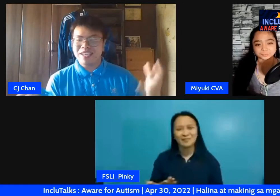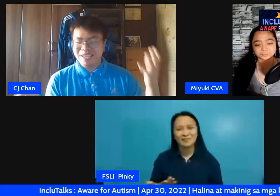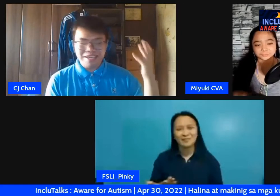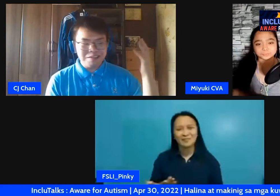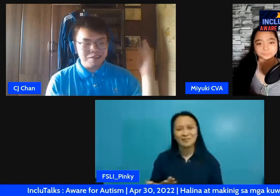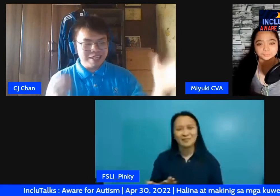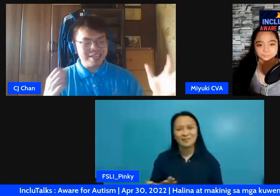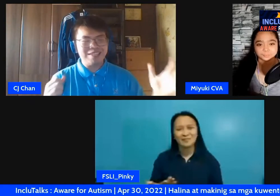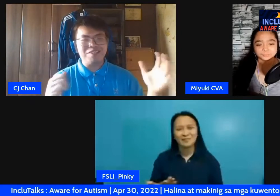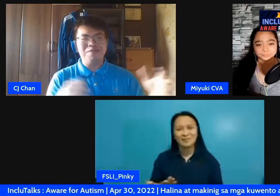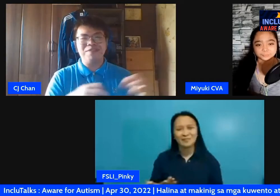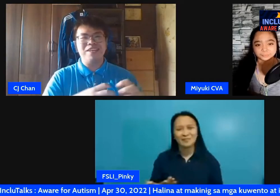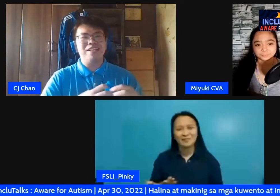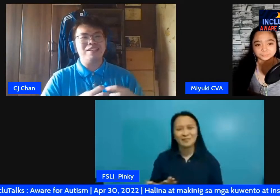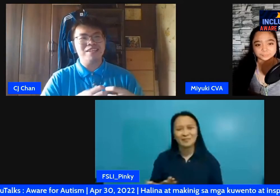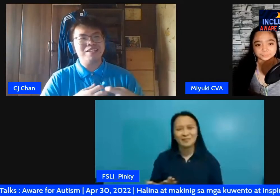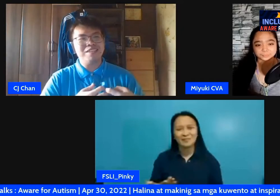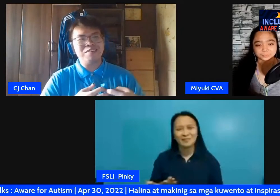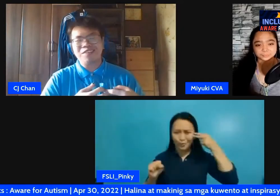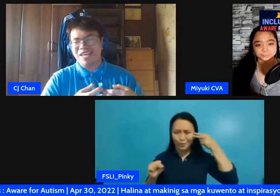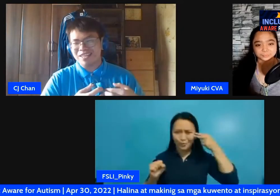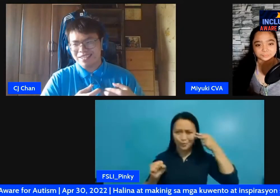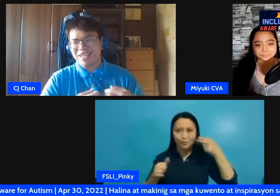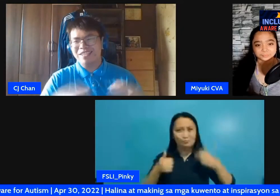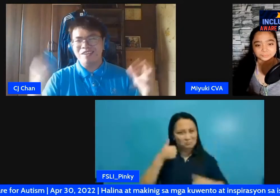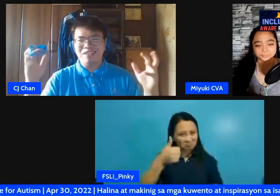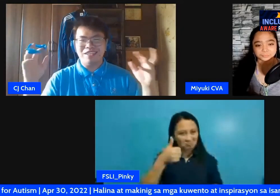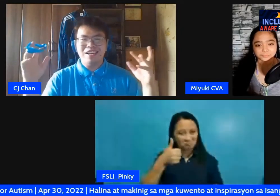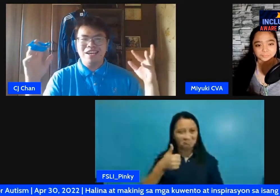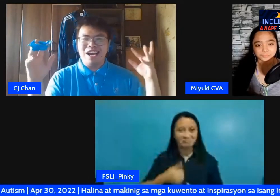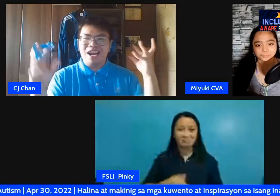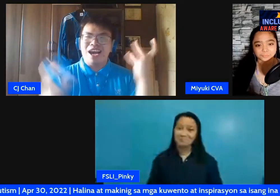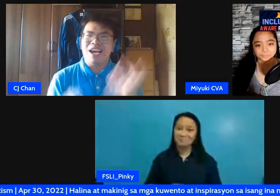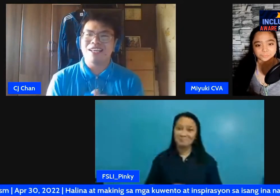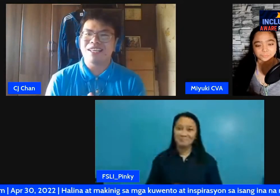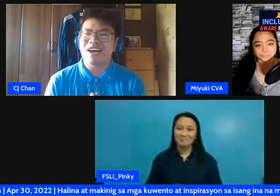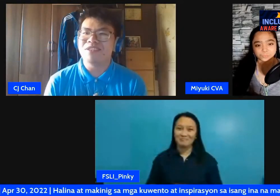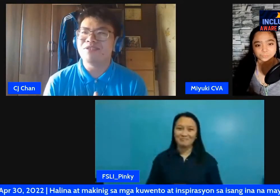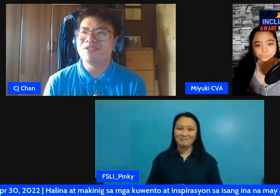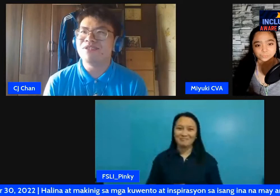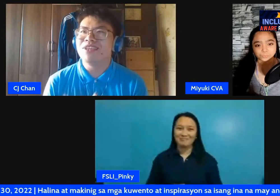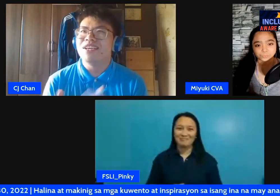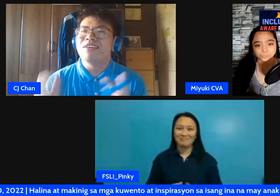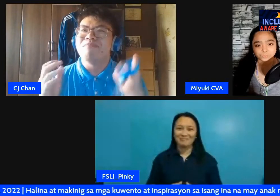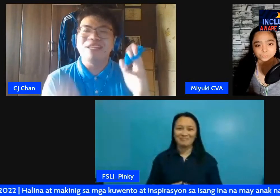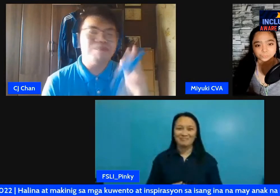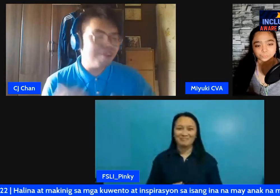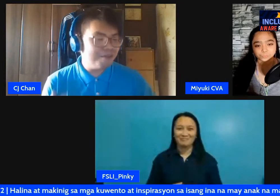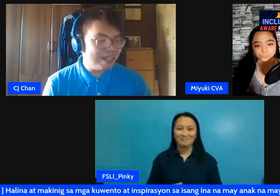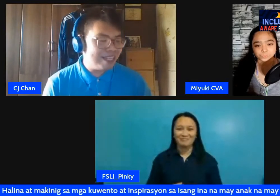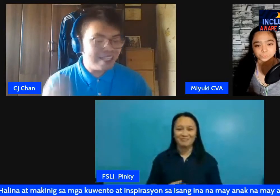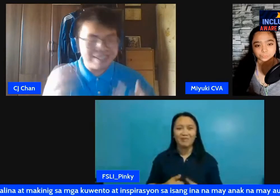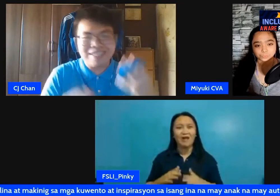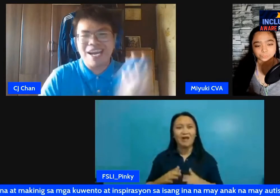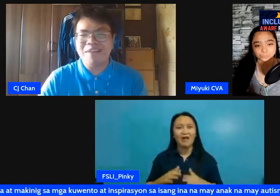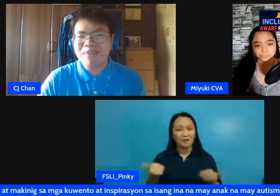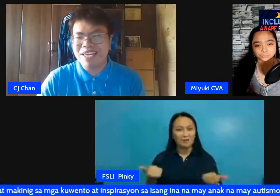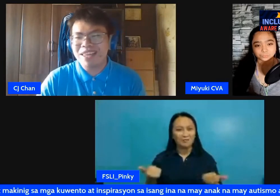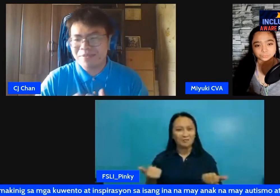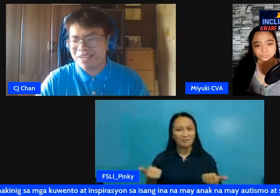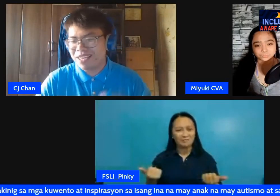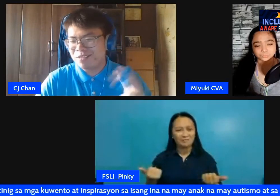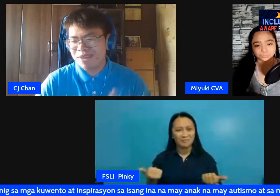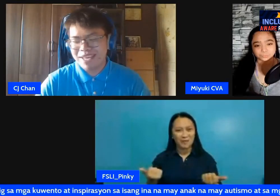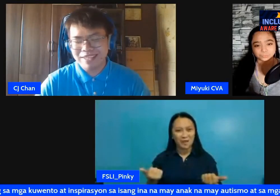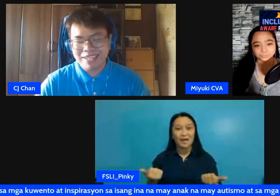he knows he has he knows how to build up confidence his timing